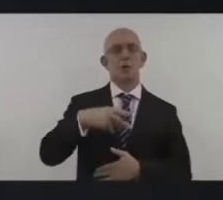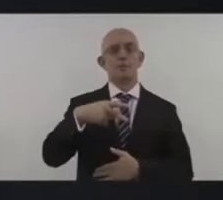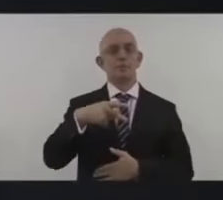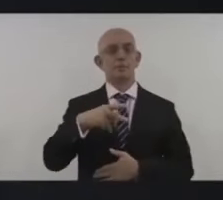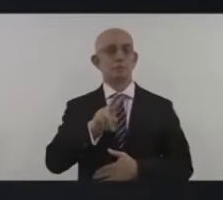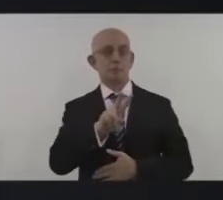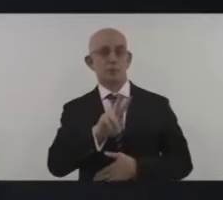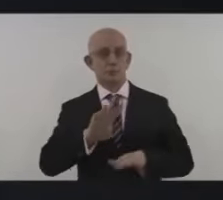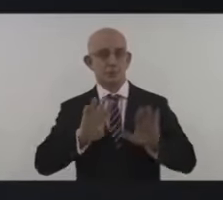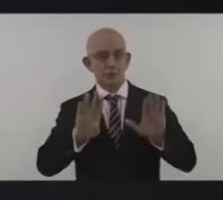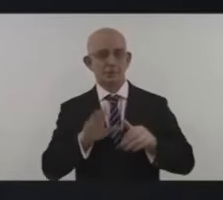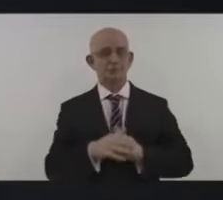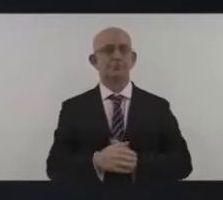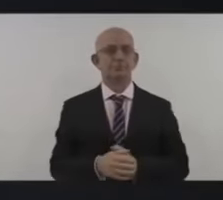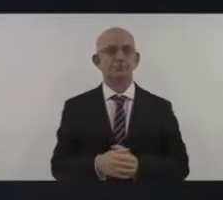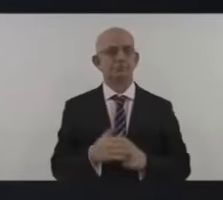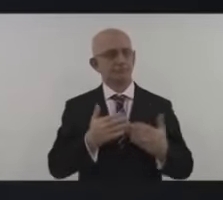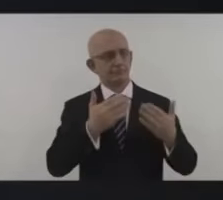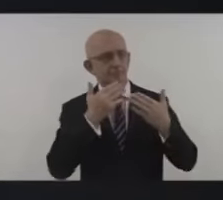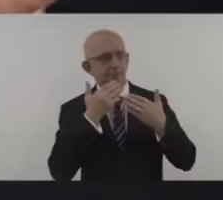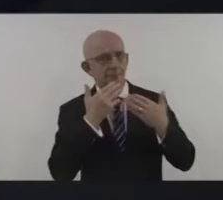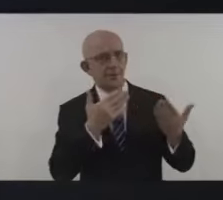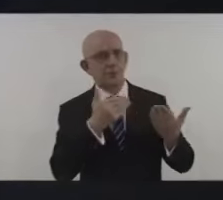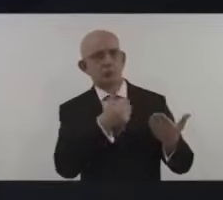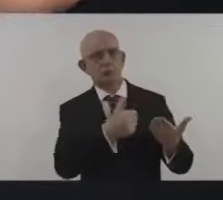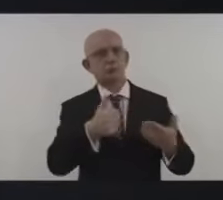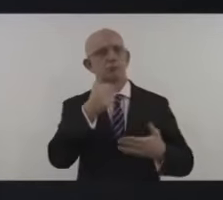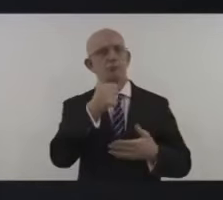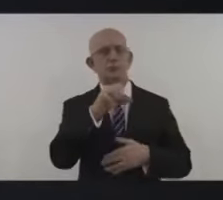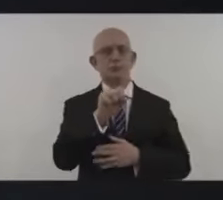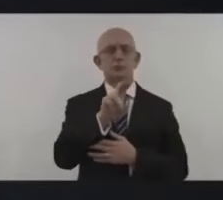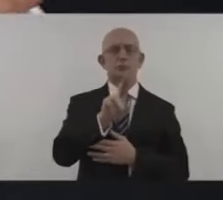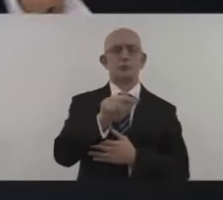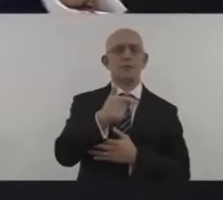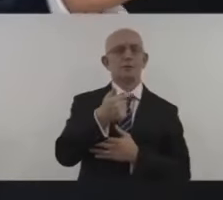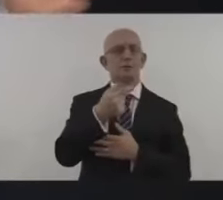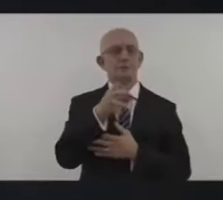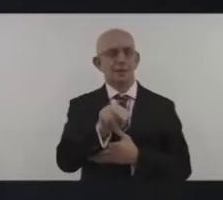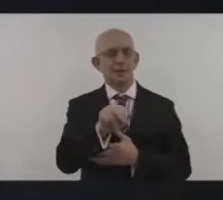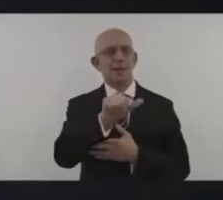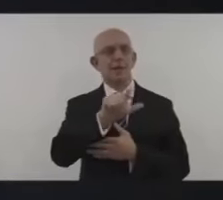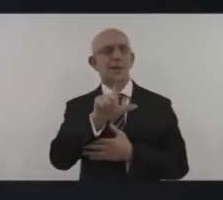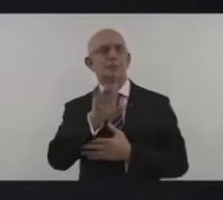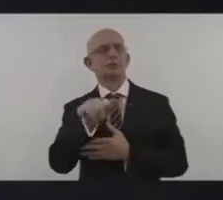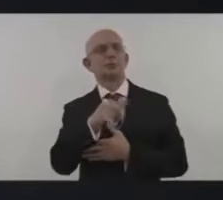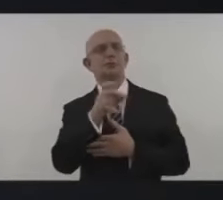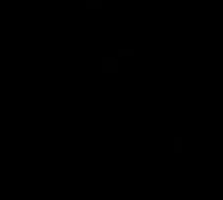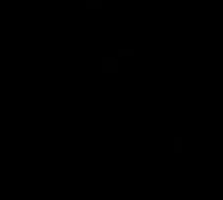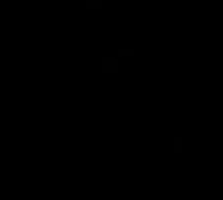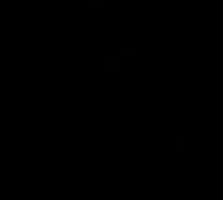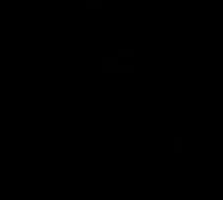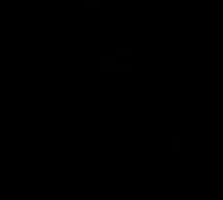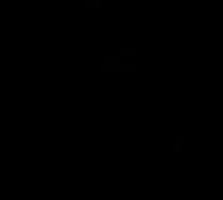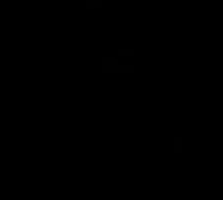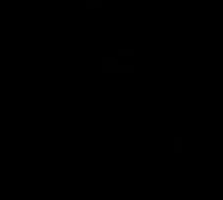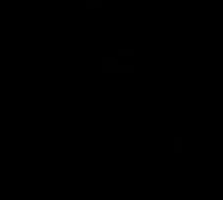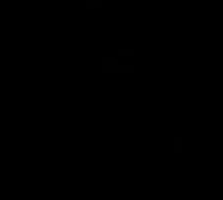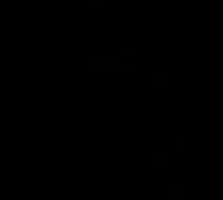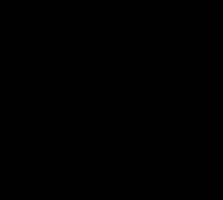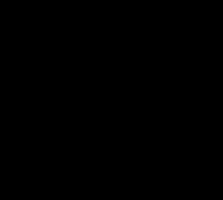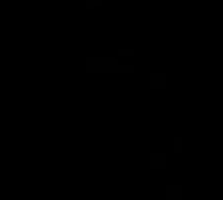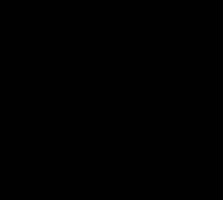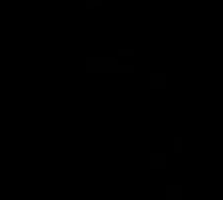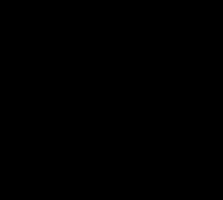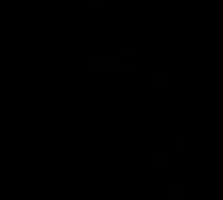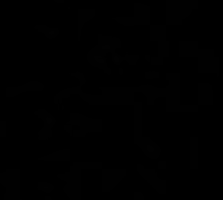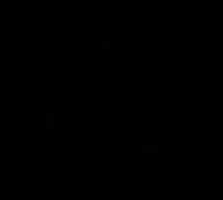hardships as united nations annual climate talks began monday and got right to the hard part money we must agree a